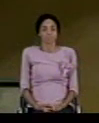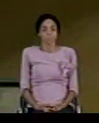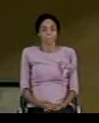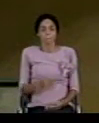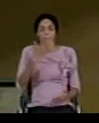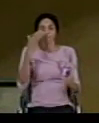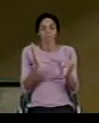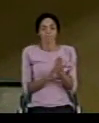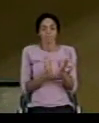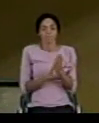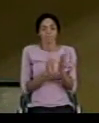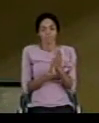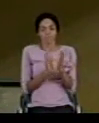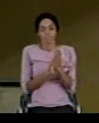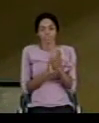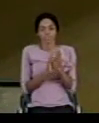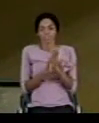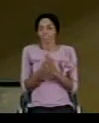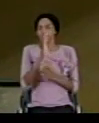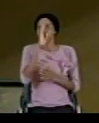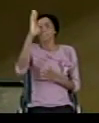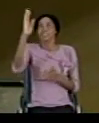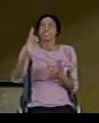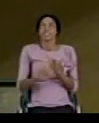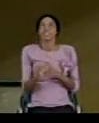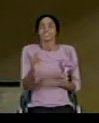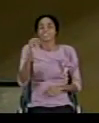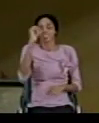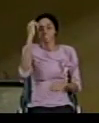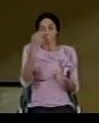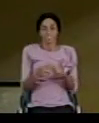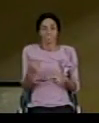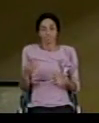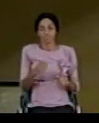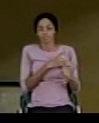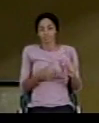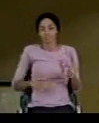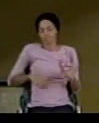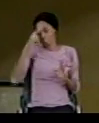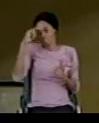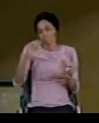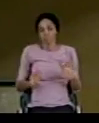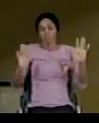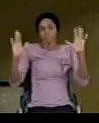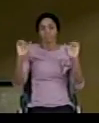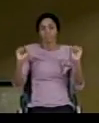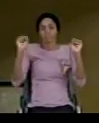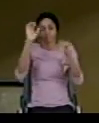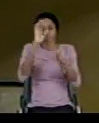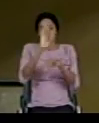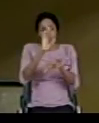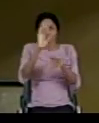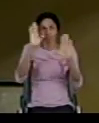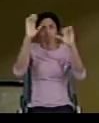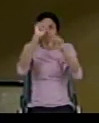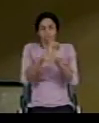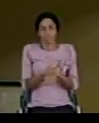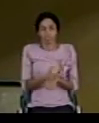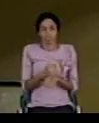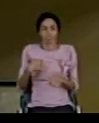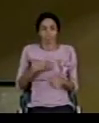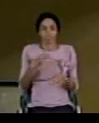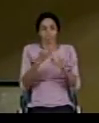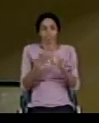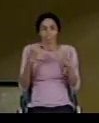Praise, praise be to the name of the Lord for that wonderful miracle. We shall now take special announcement,